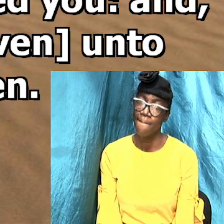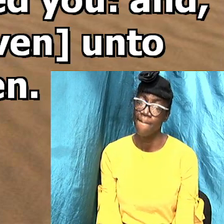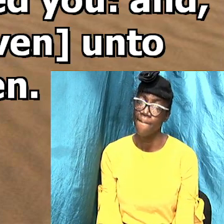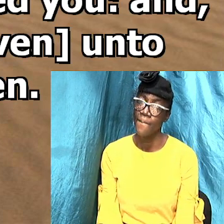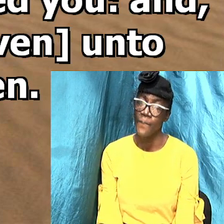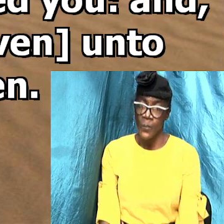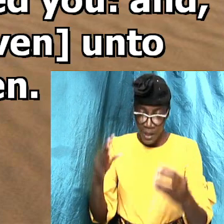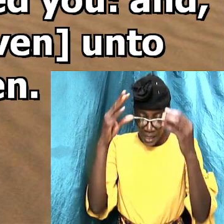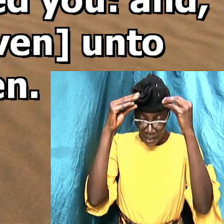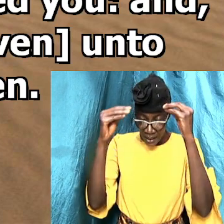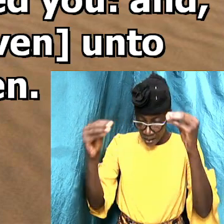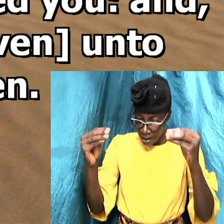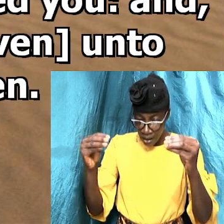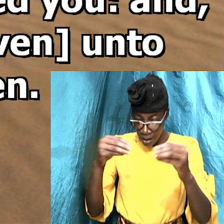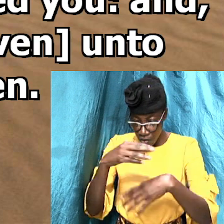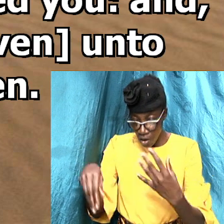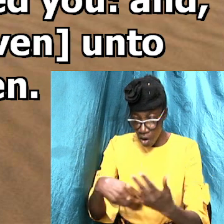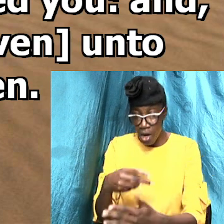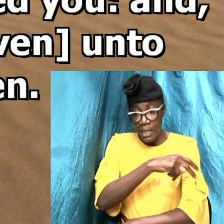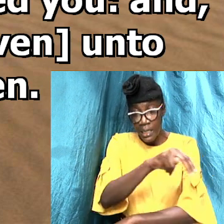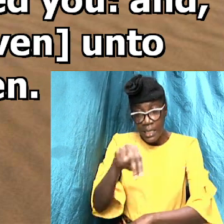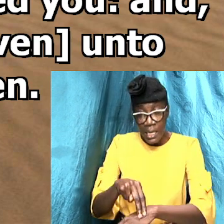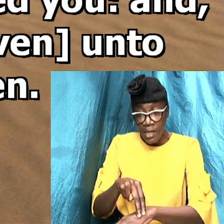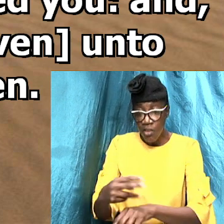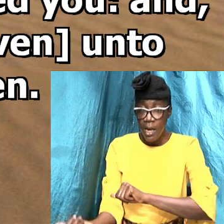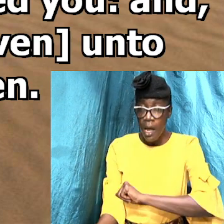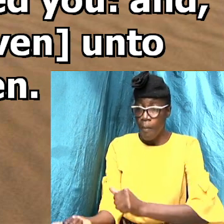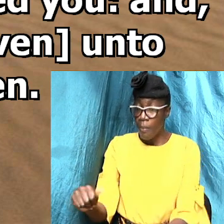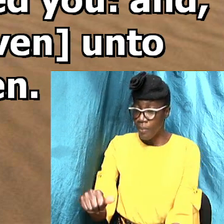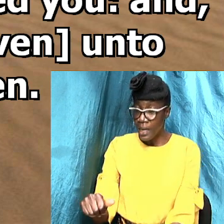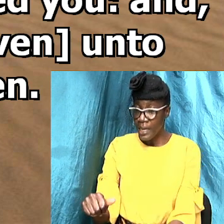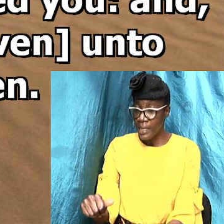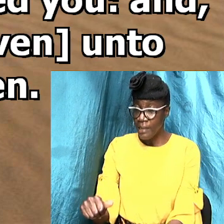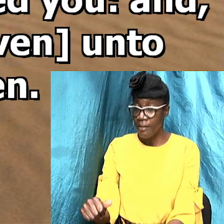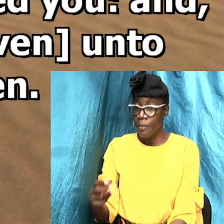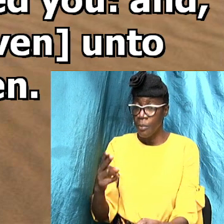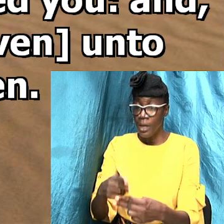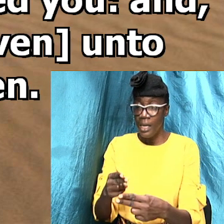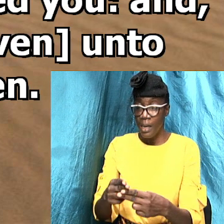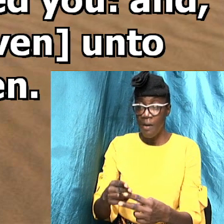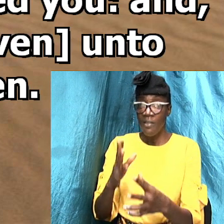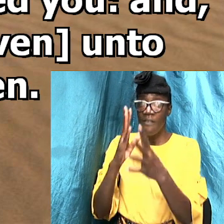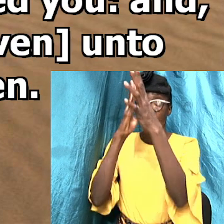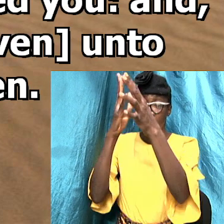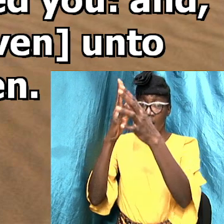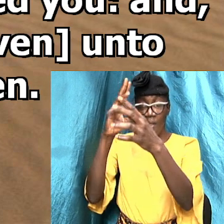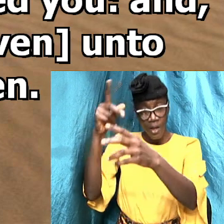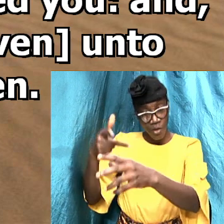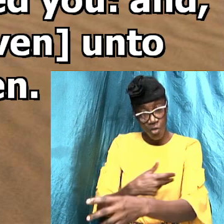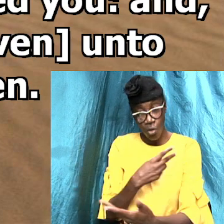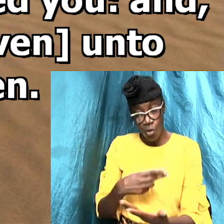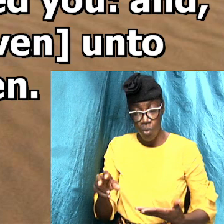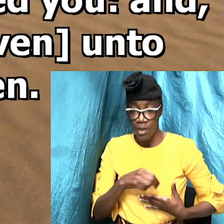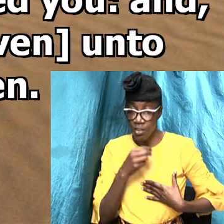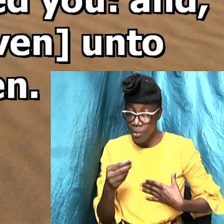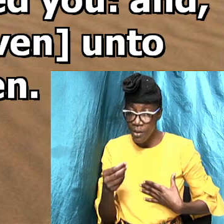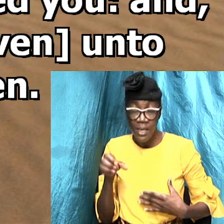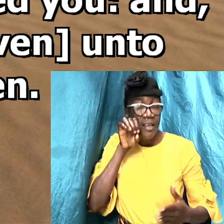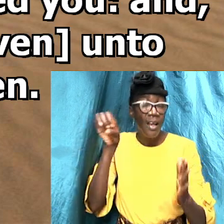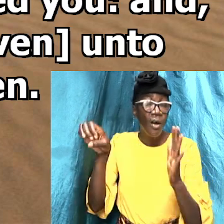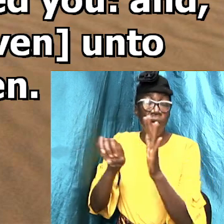teach all nations, baptizing them in the name of the Father, and of the Son, of the Holy Spirit. It was a